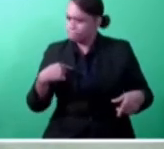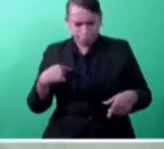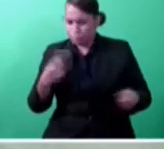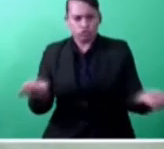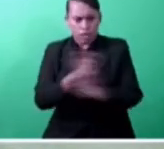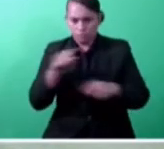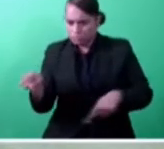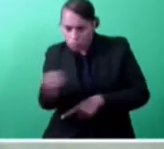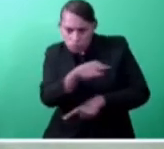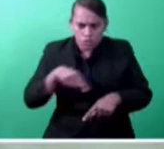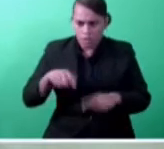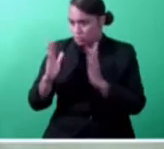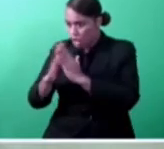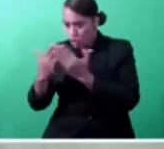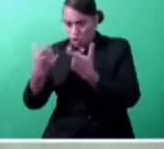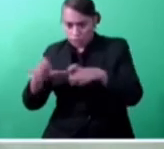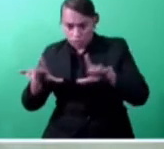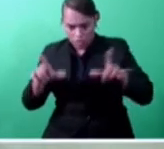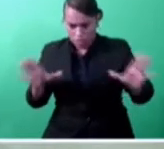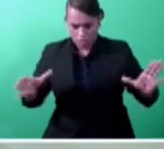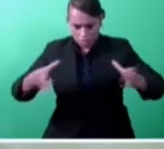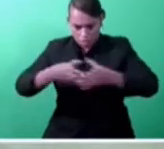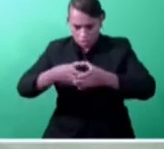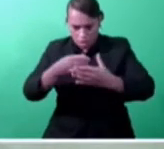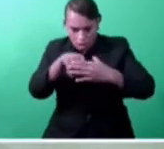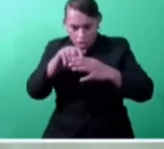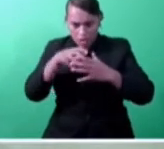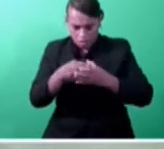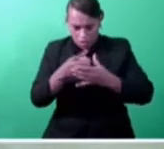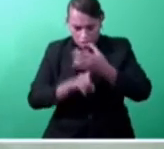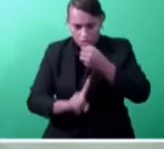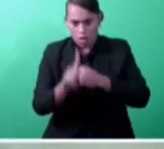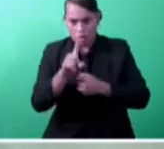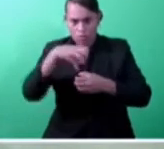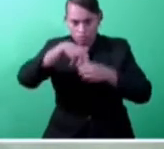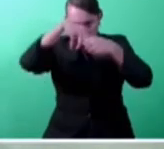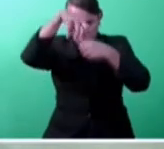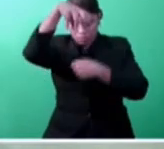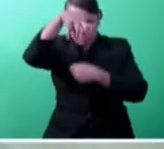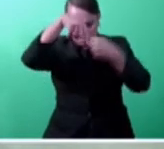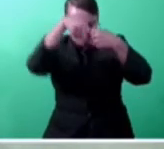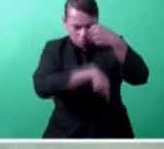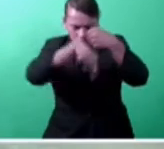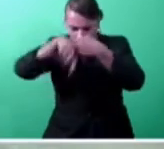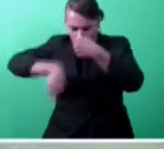process across 13 municipal councils to improve the ease of doing business in Fiji.